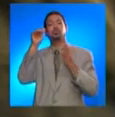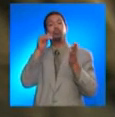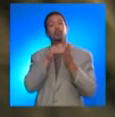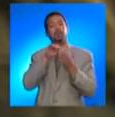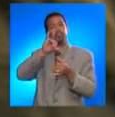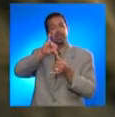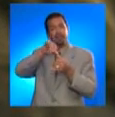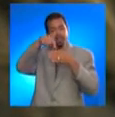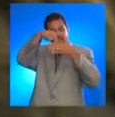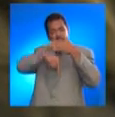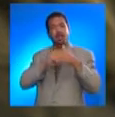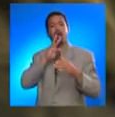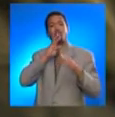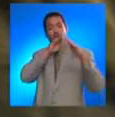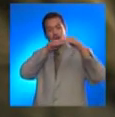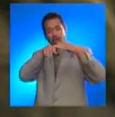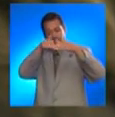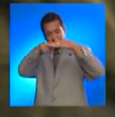trench.